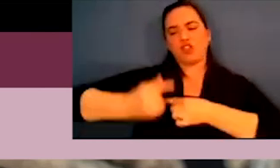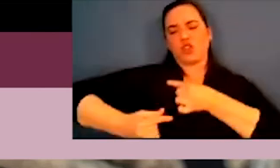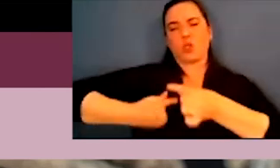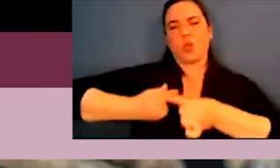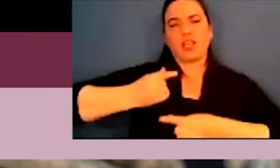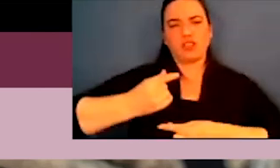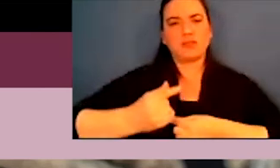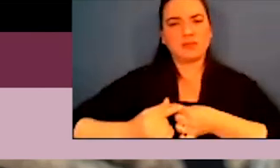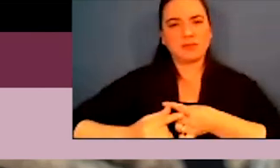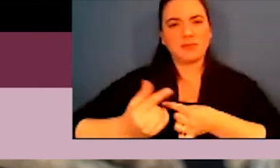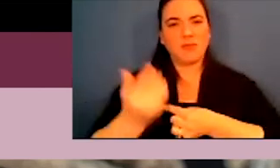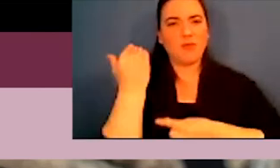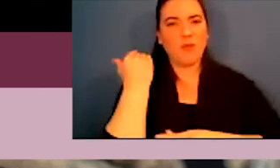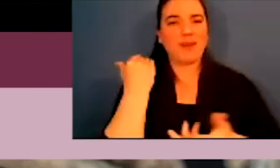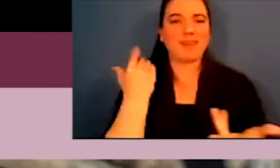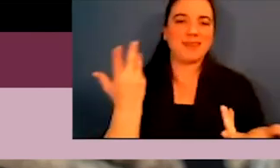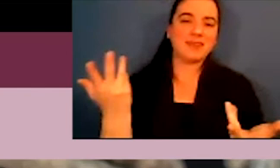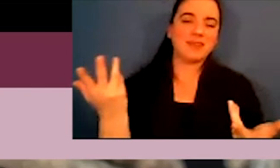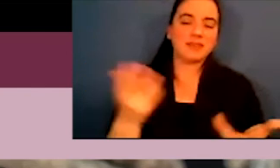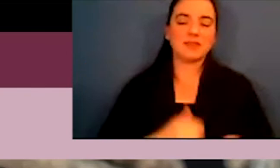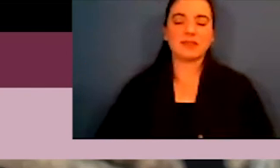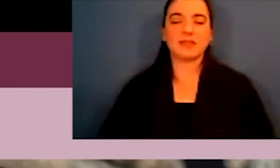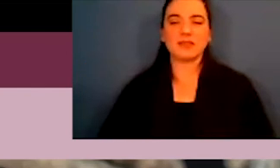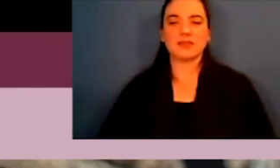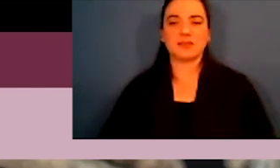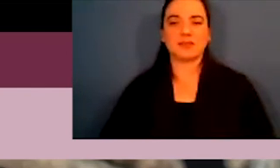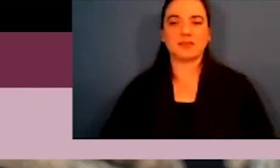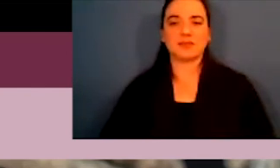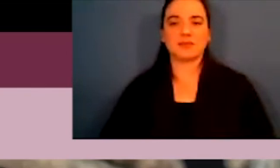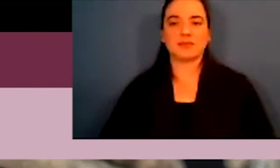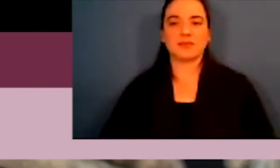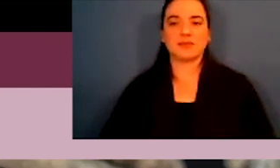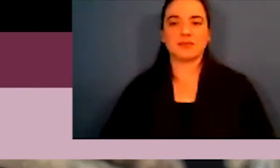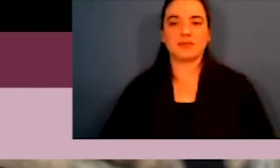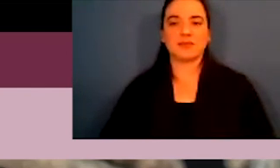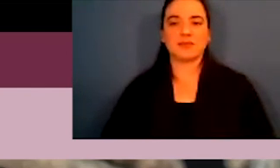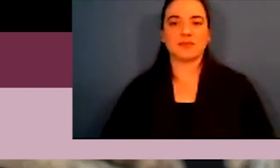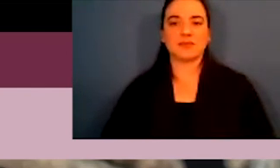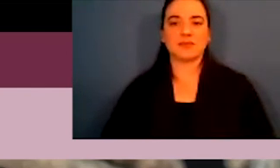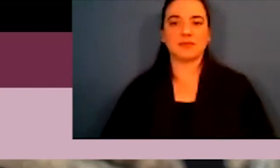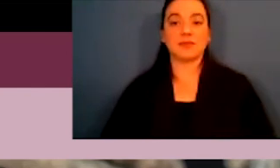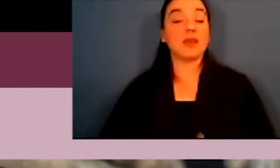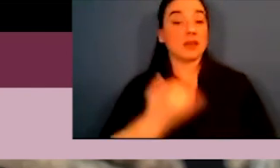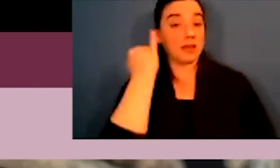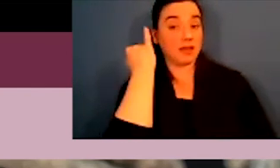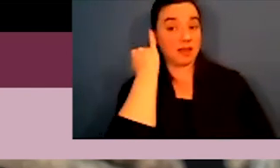lost with generations, from generations before. So